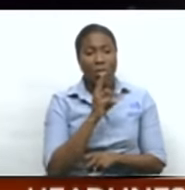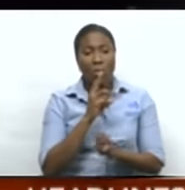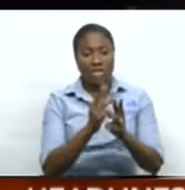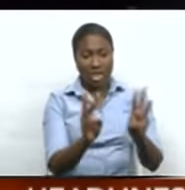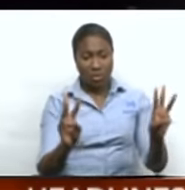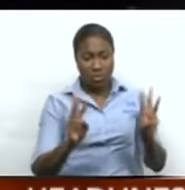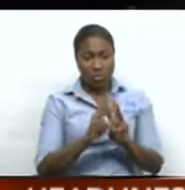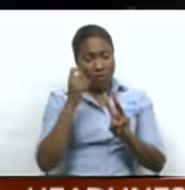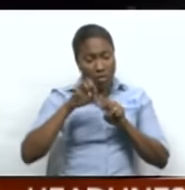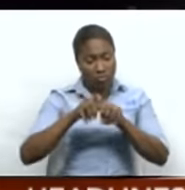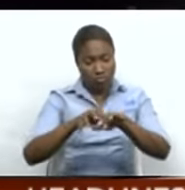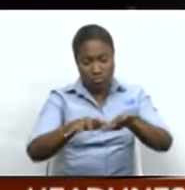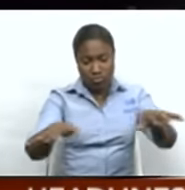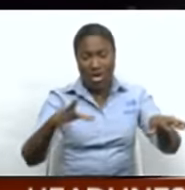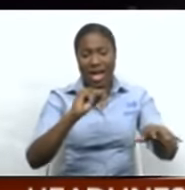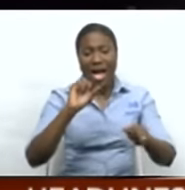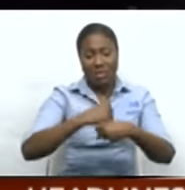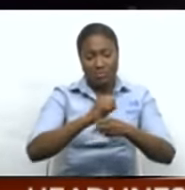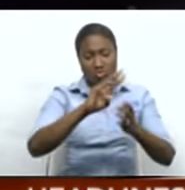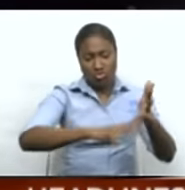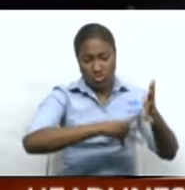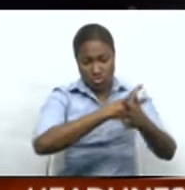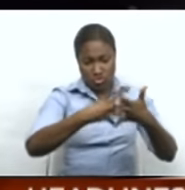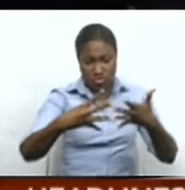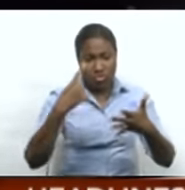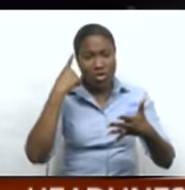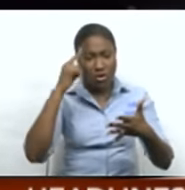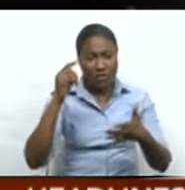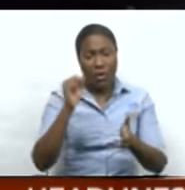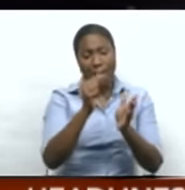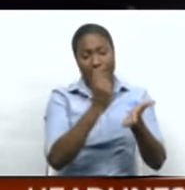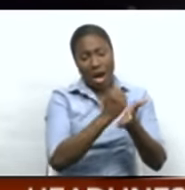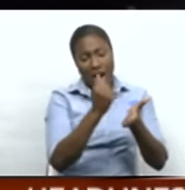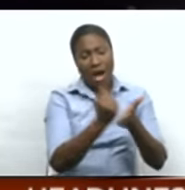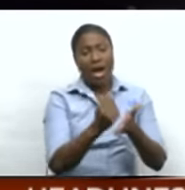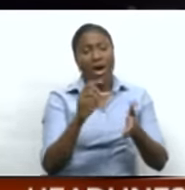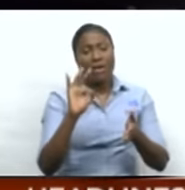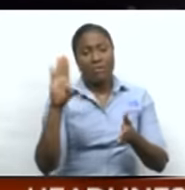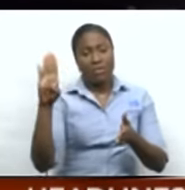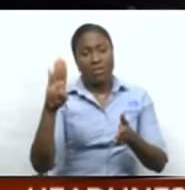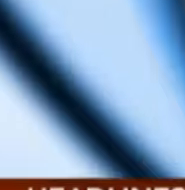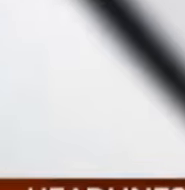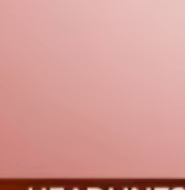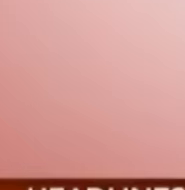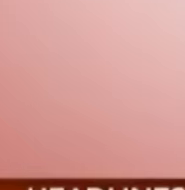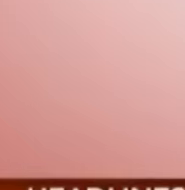temporary supply schedules implemented which will be published on WASA's social media pages.